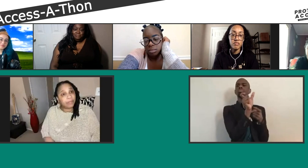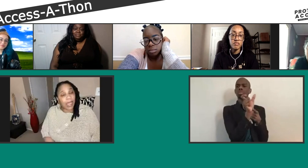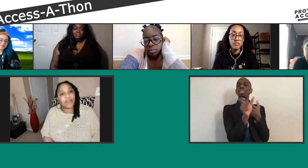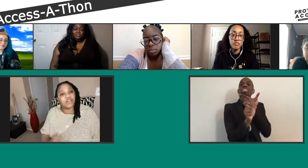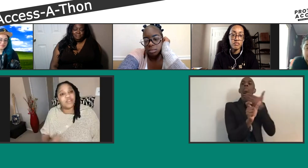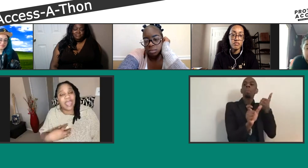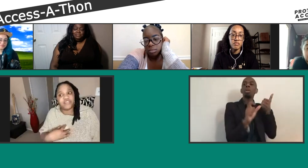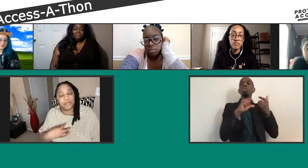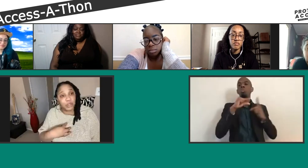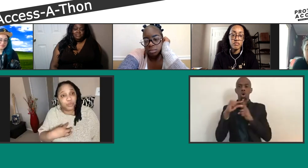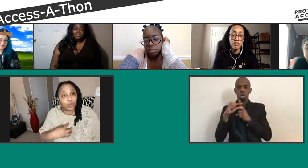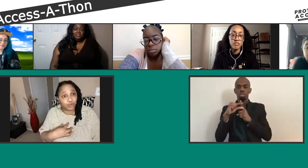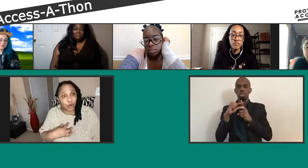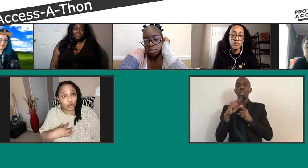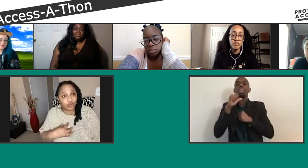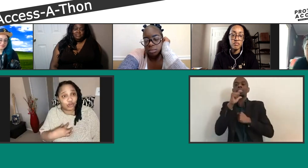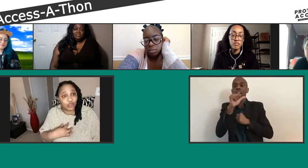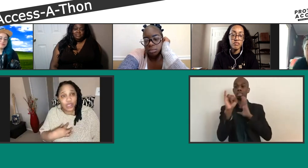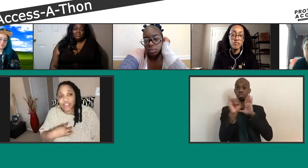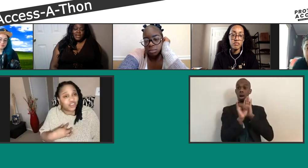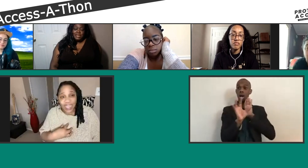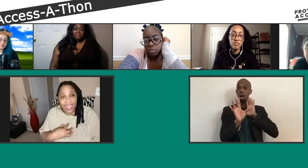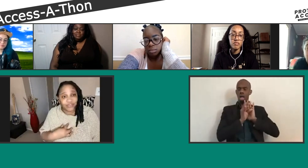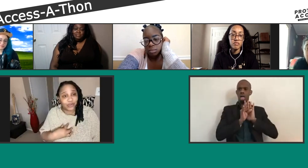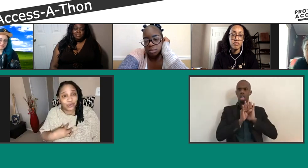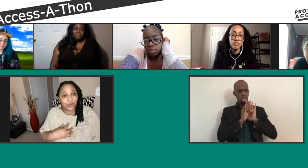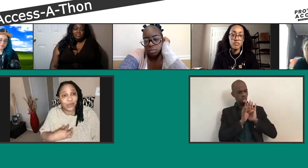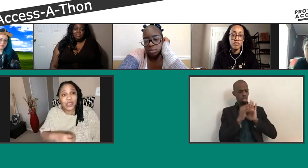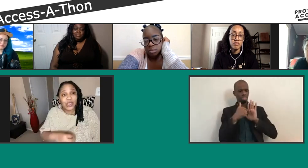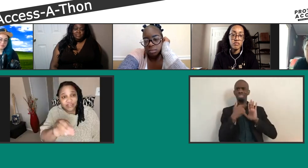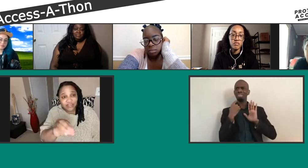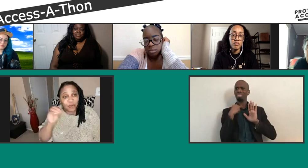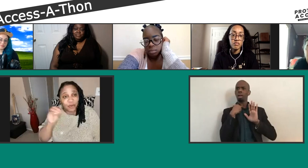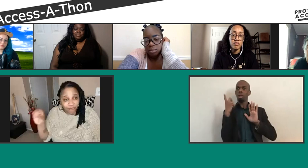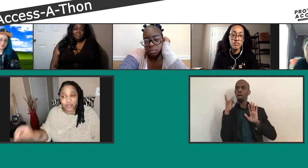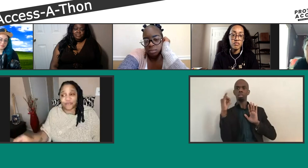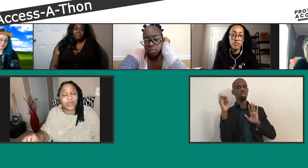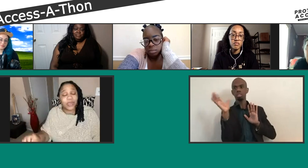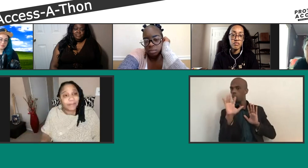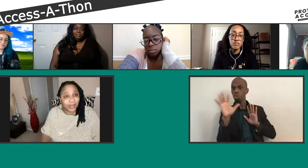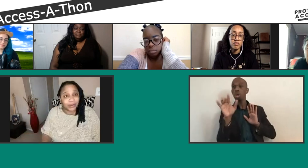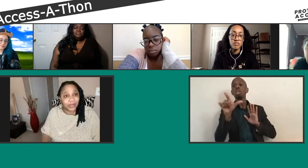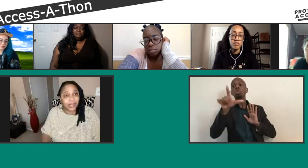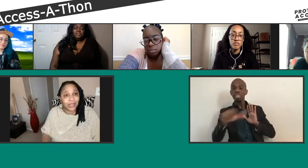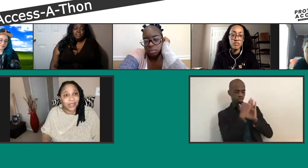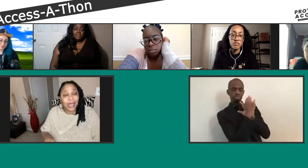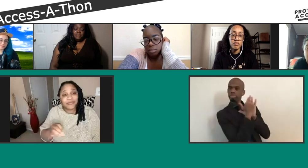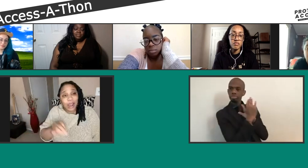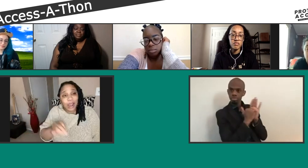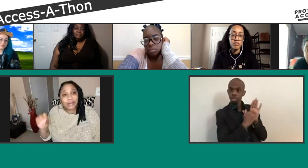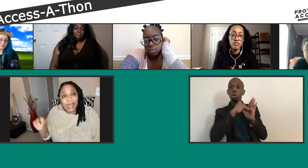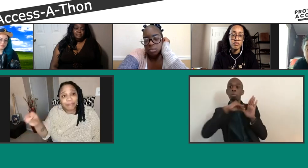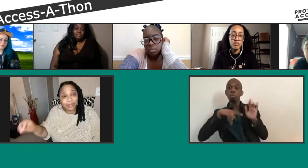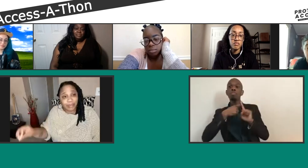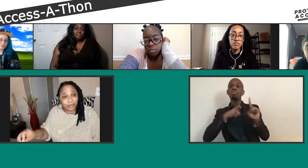tired of, I shouldn't have to mute those words. I shouldn't have to. Y'all need to remove them from your vocabulary. I'm